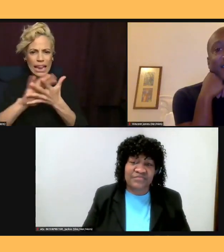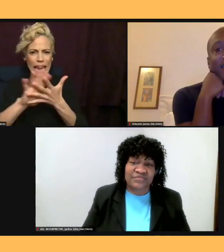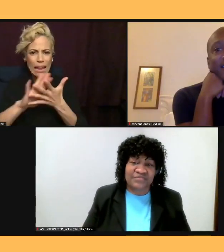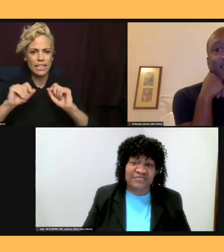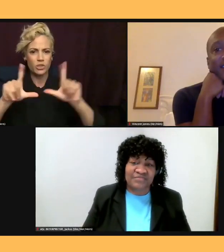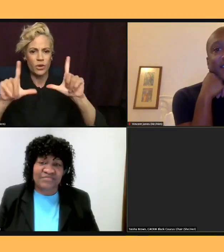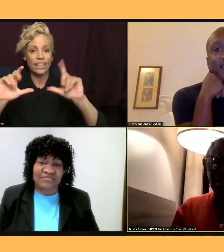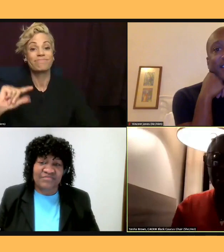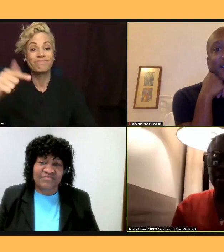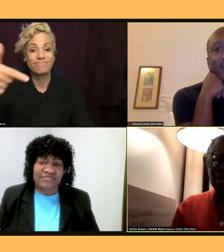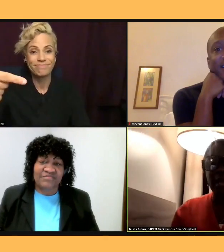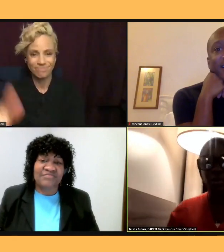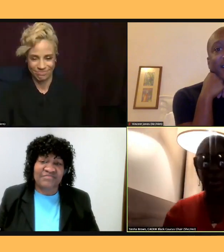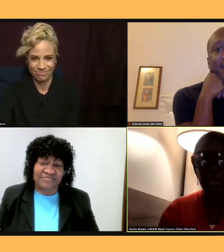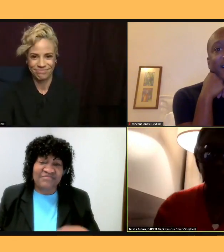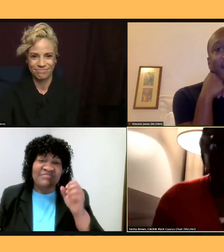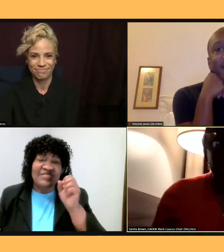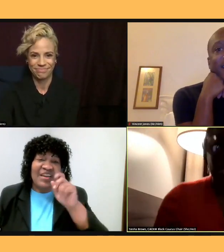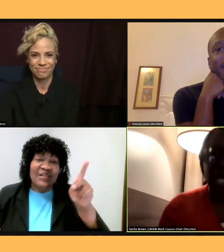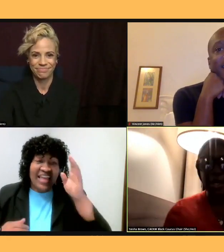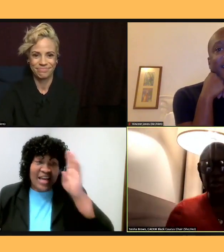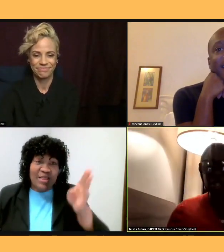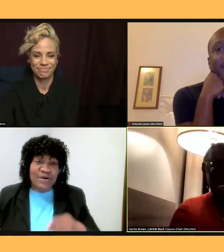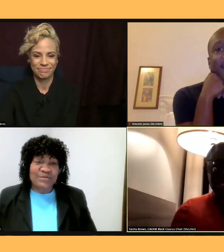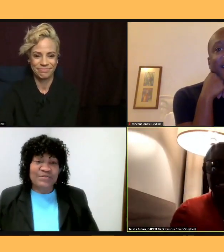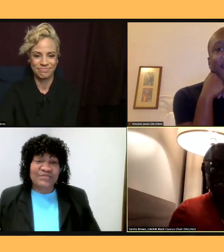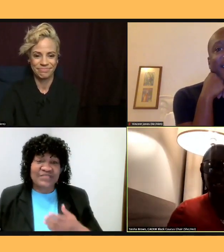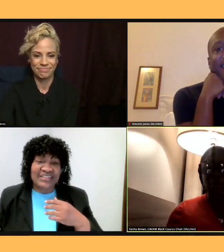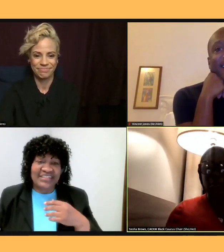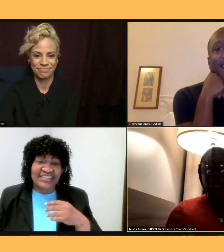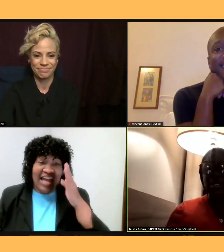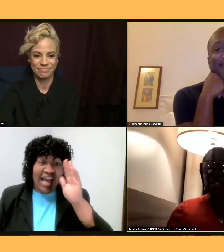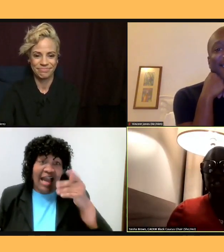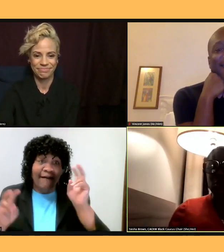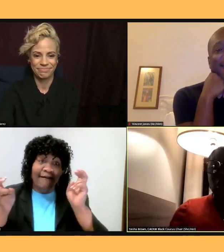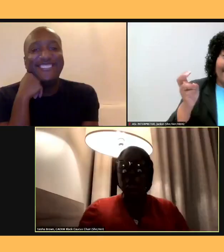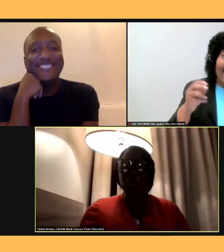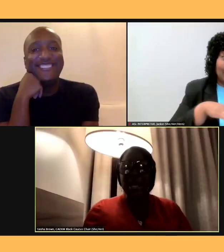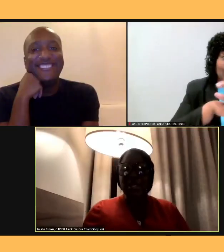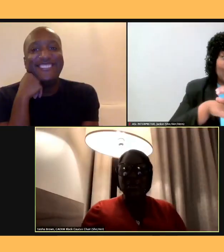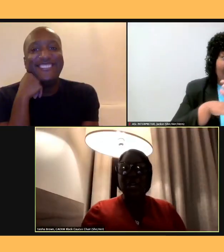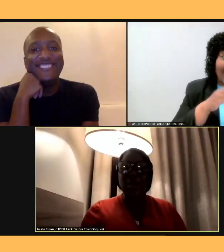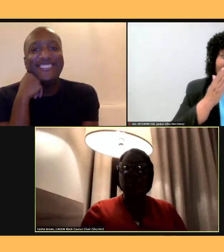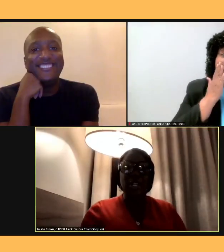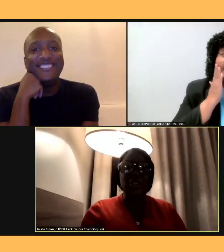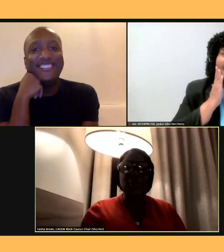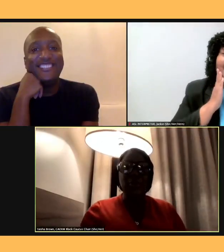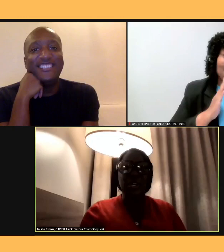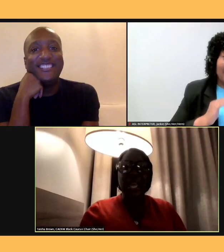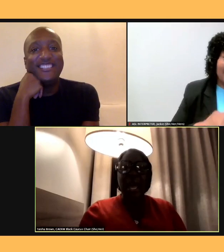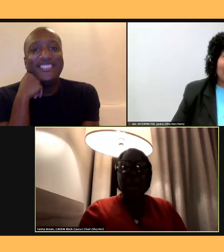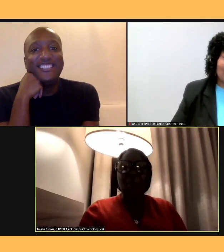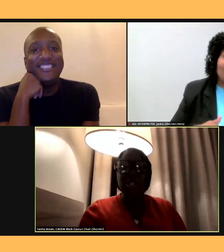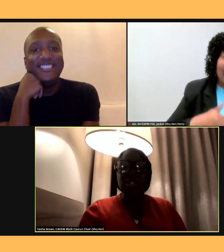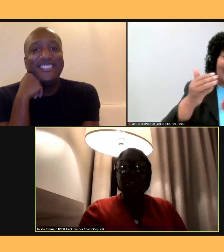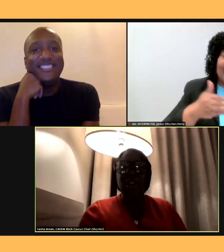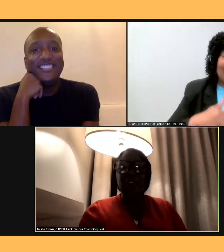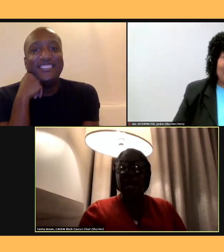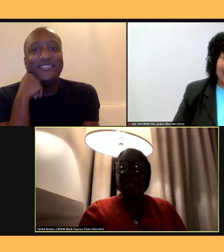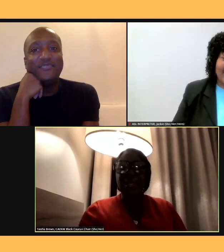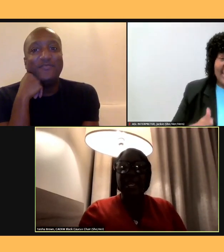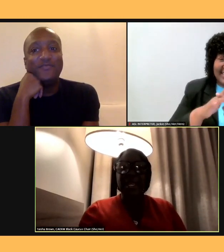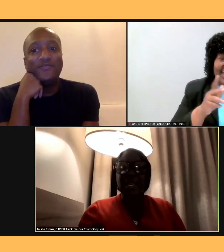Okay, well, I am chocolate, so it's a little dark, but that's okay. We'll get through it. I want to start off by thanking